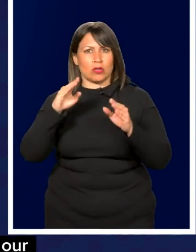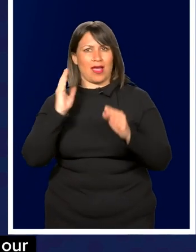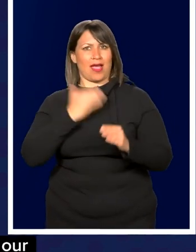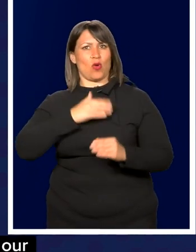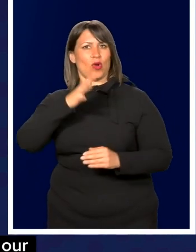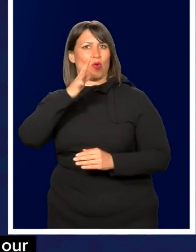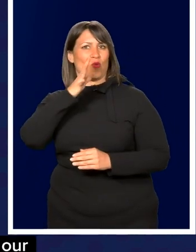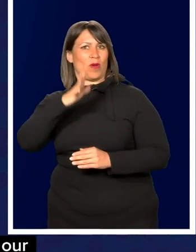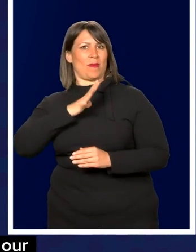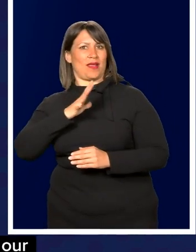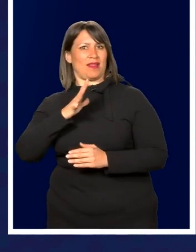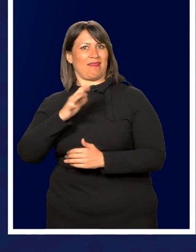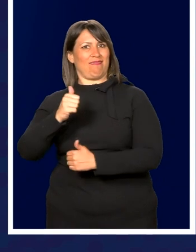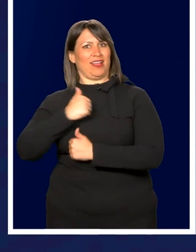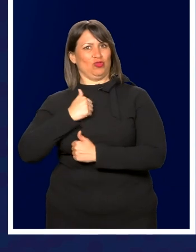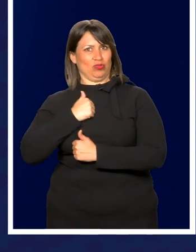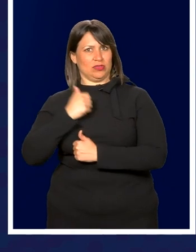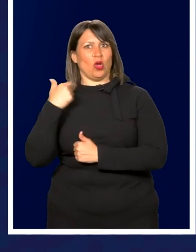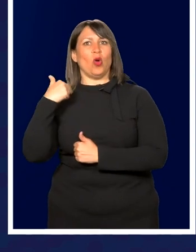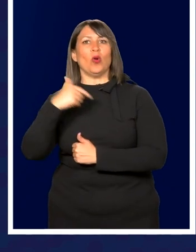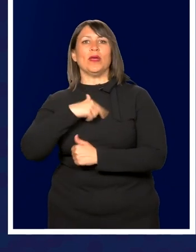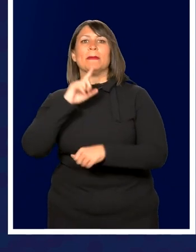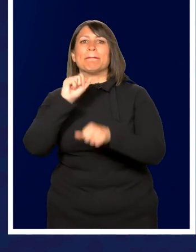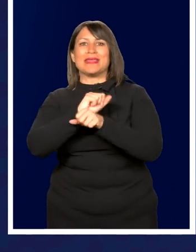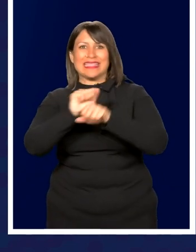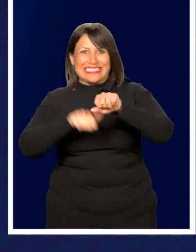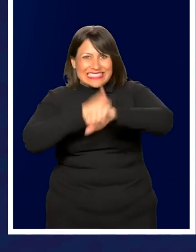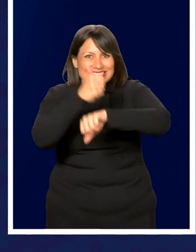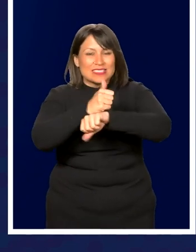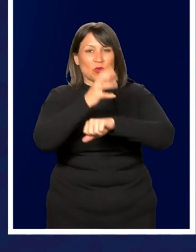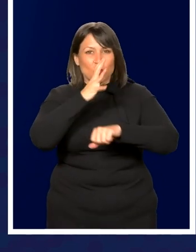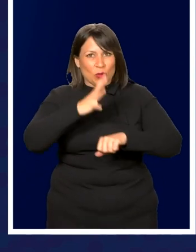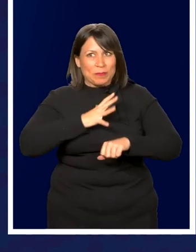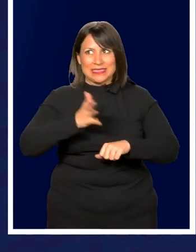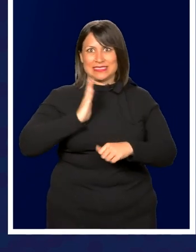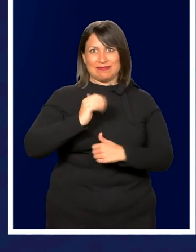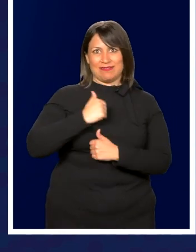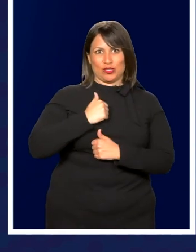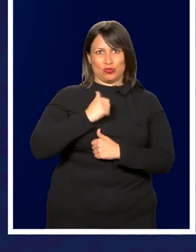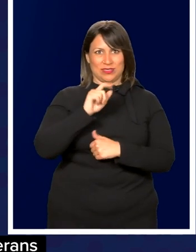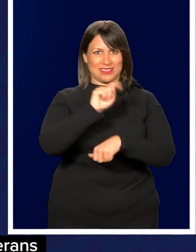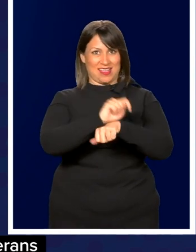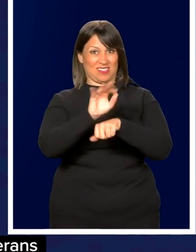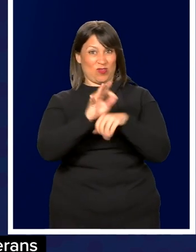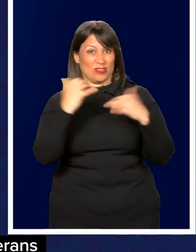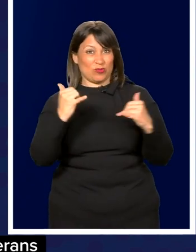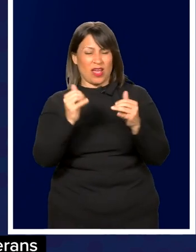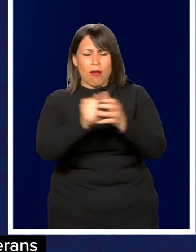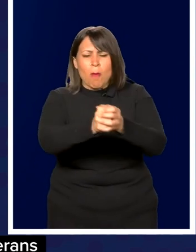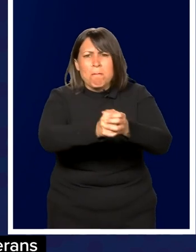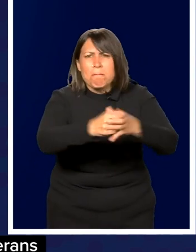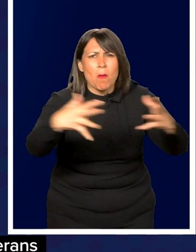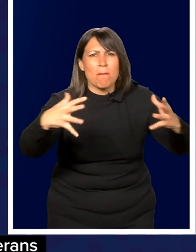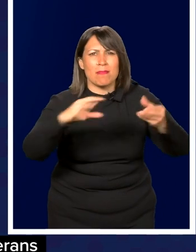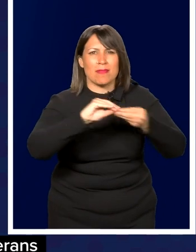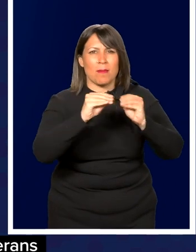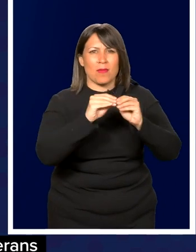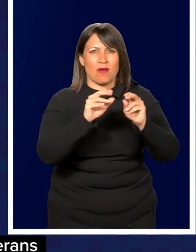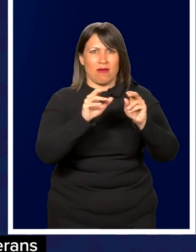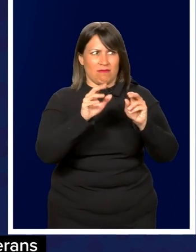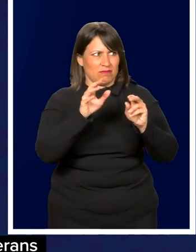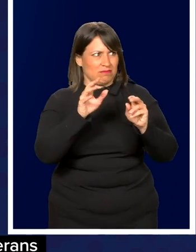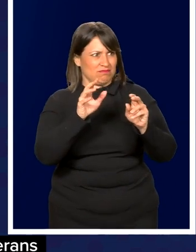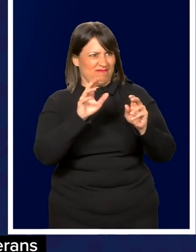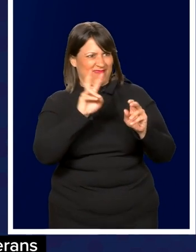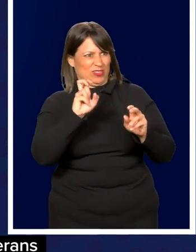is our women veterans. As matter of fact, we just turned up the Women's Veterans Task Force today. You know, the fastest growing group of veterans we